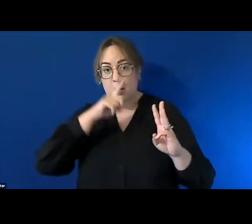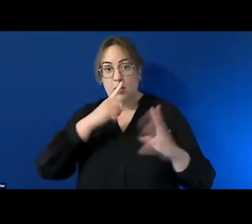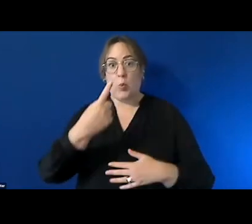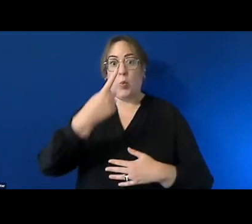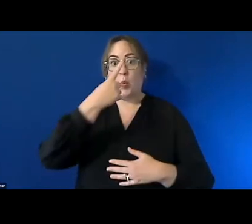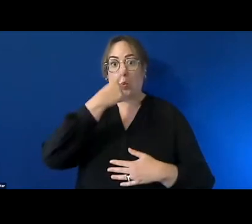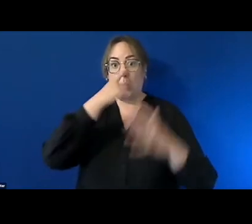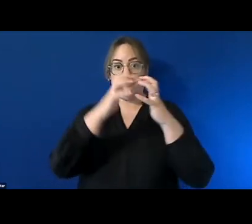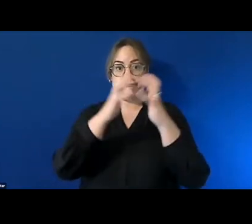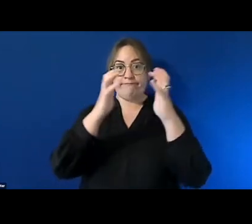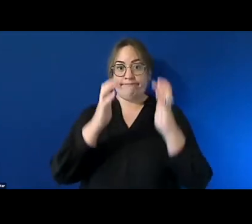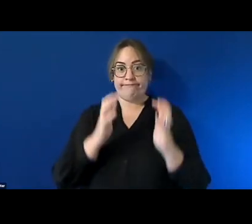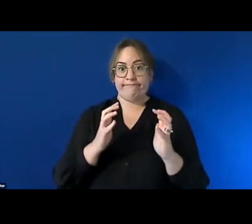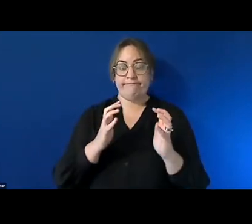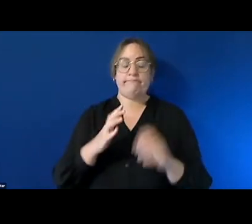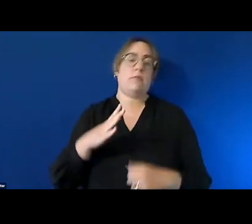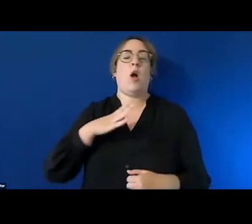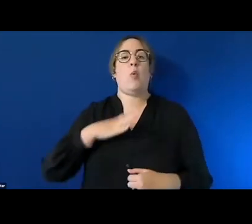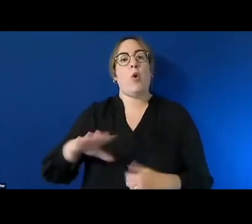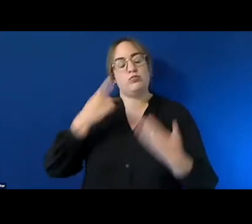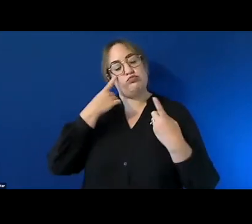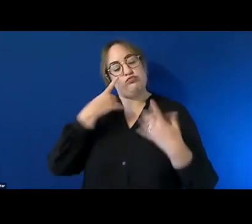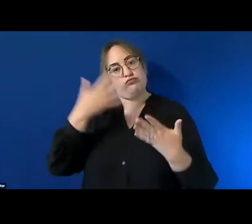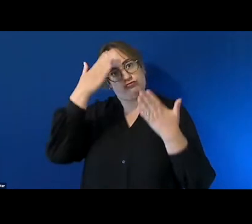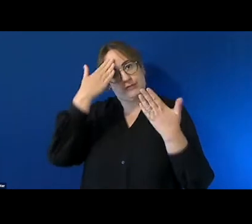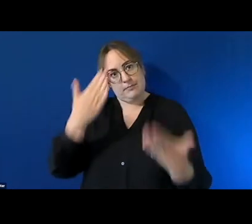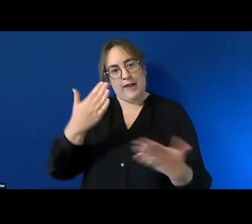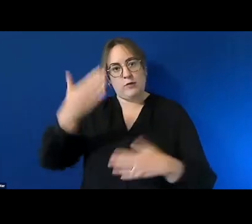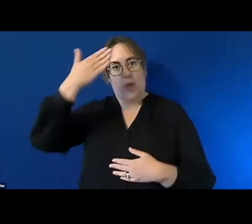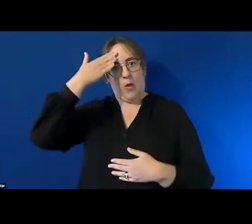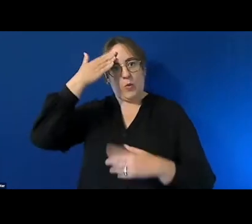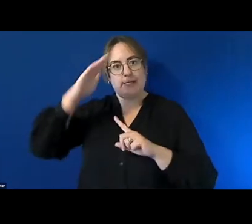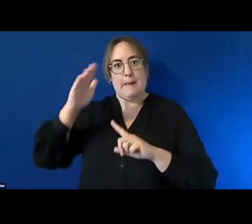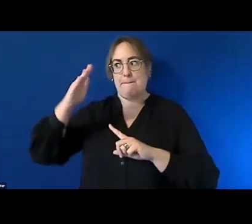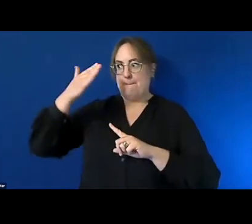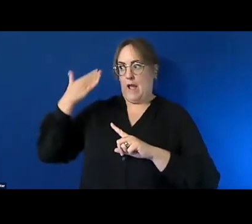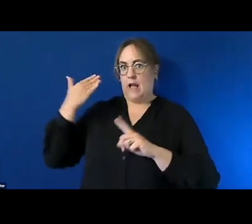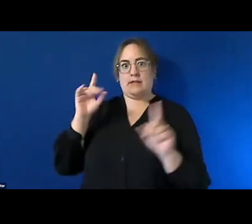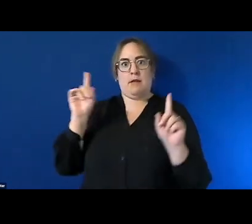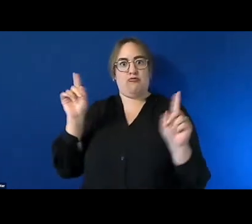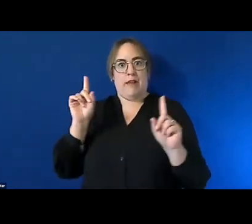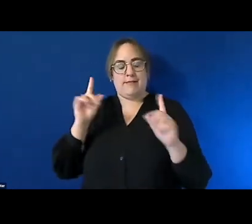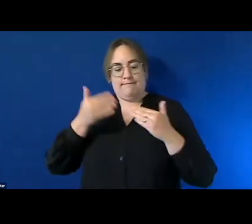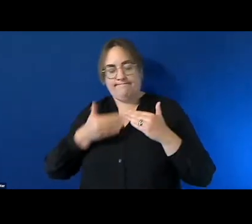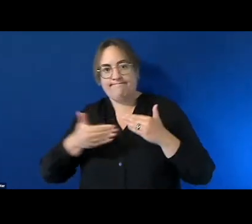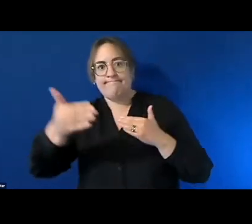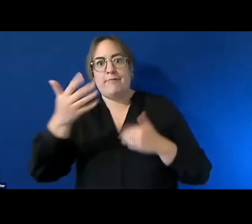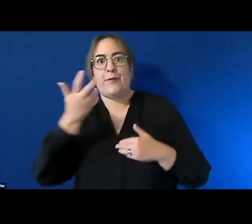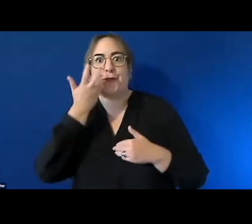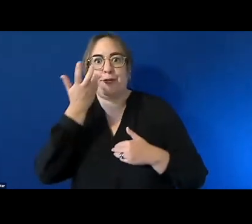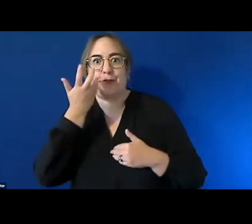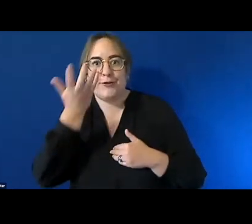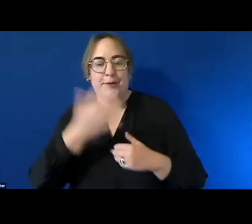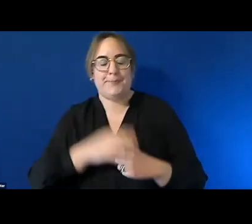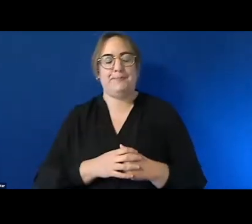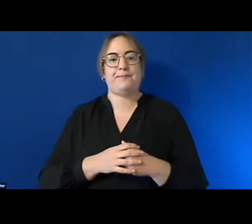respects to elders past present and emerging today i'm going to give you an overview of job access and the services